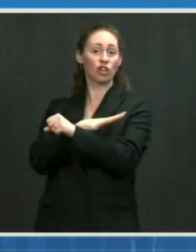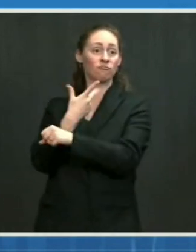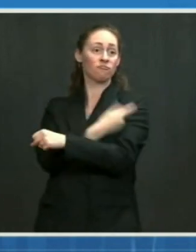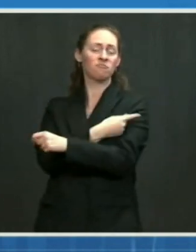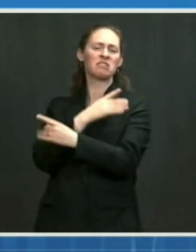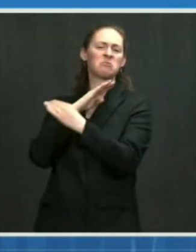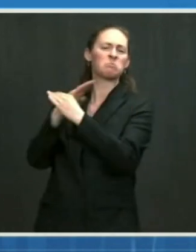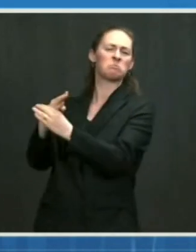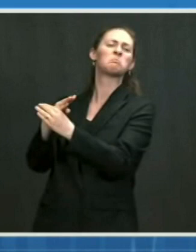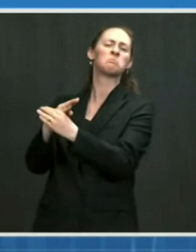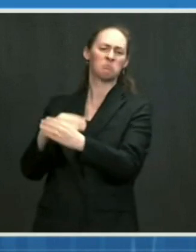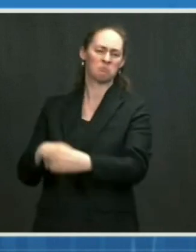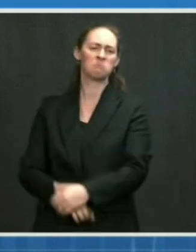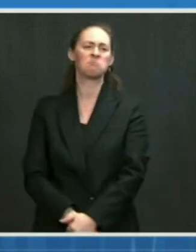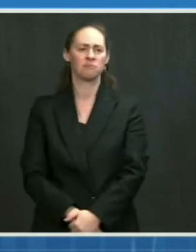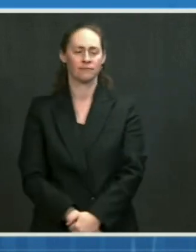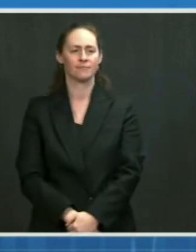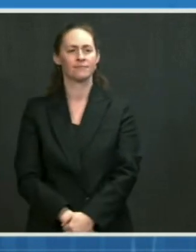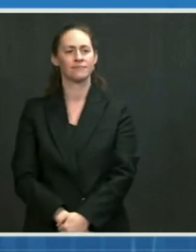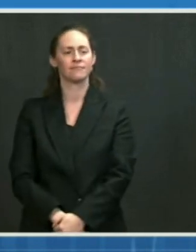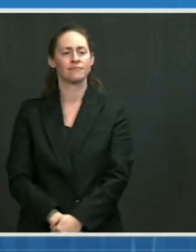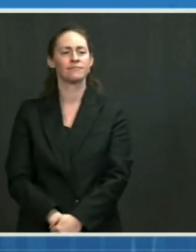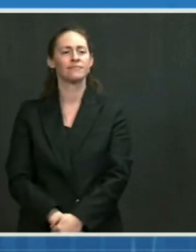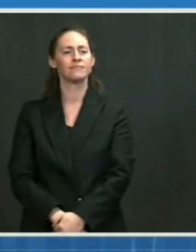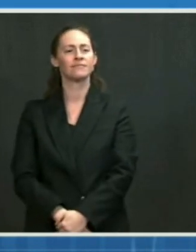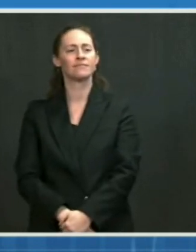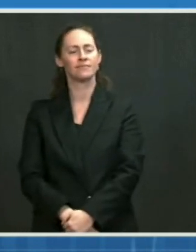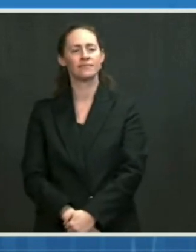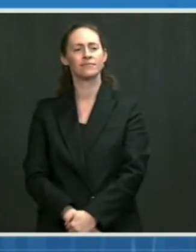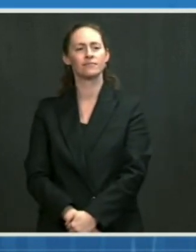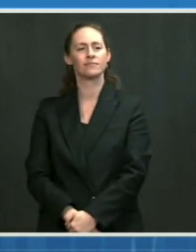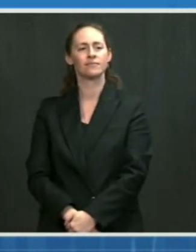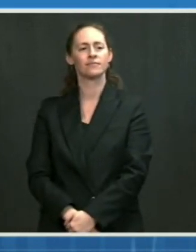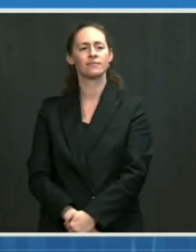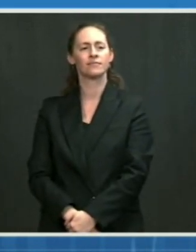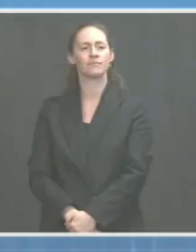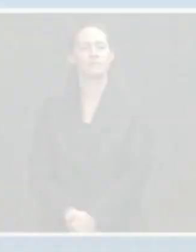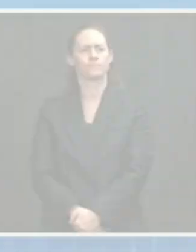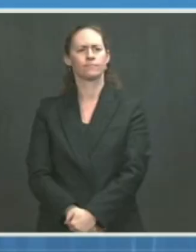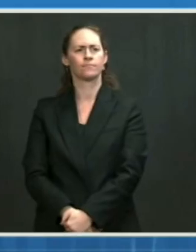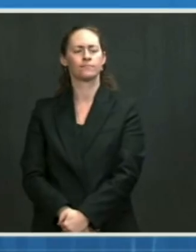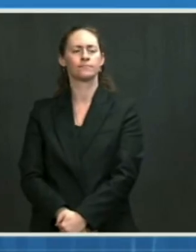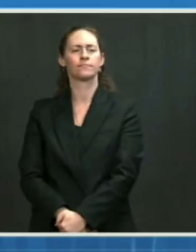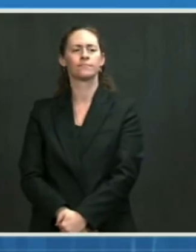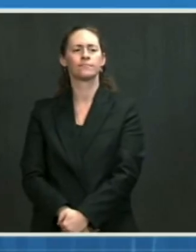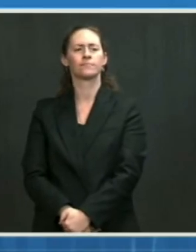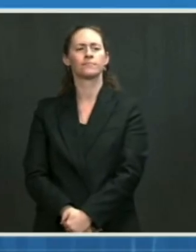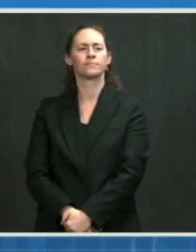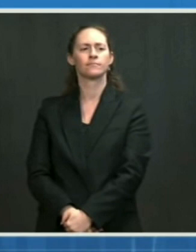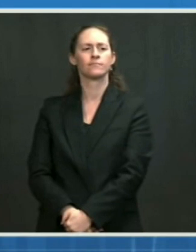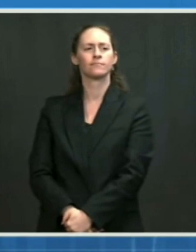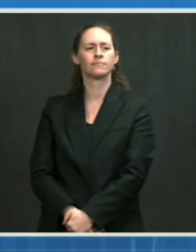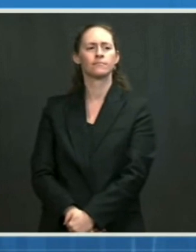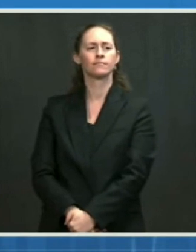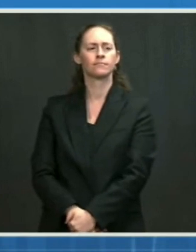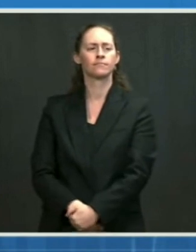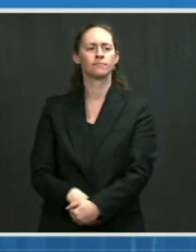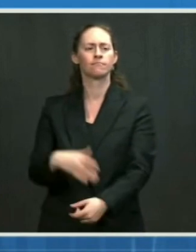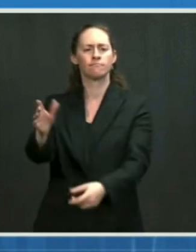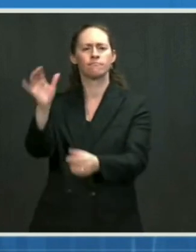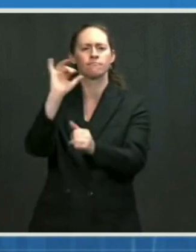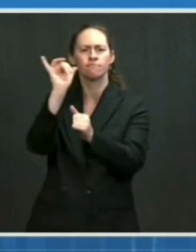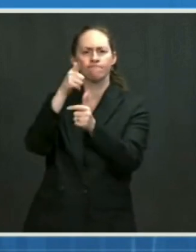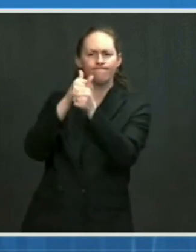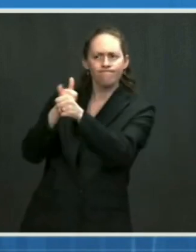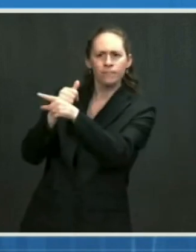immune compromised, you will most definitely want to talk to your doctor before giving up your mask. This past year has shown us that this virus